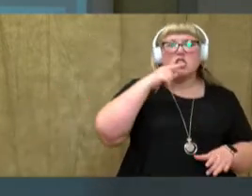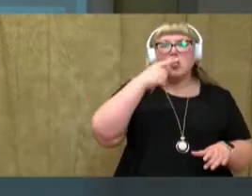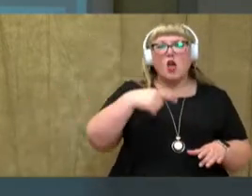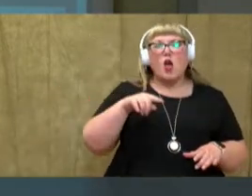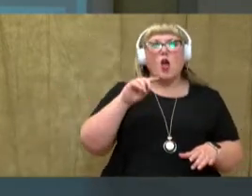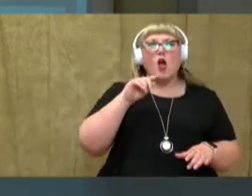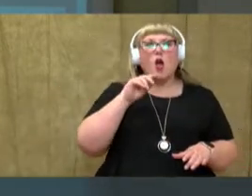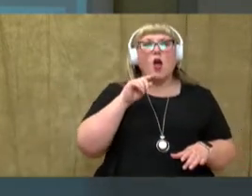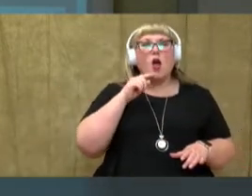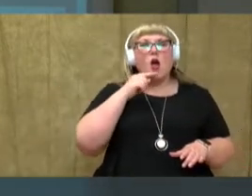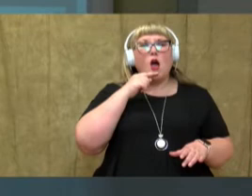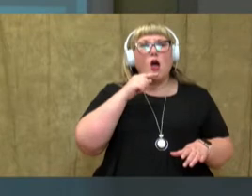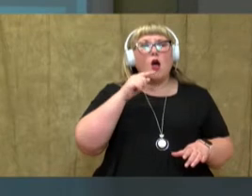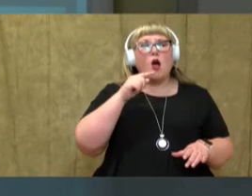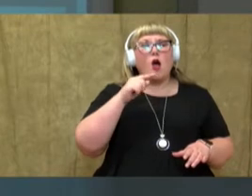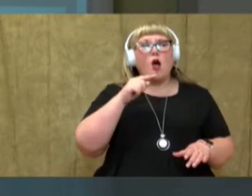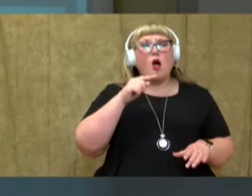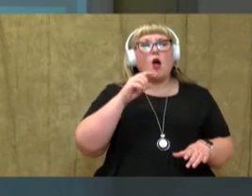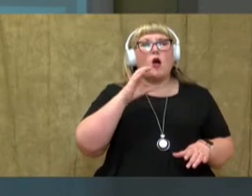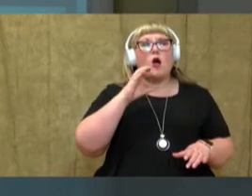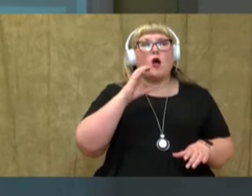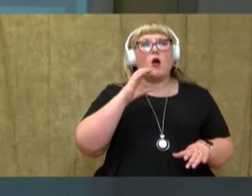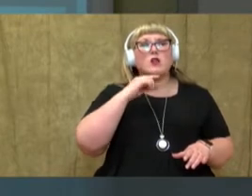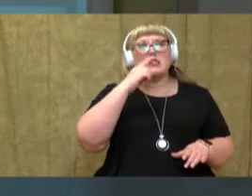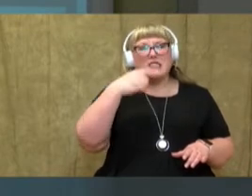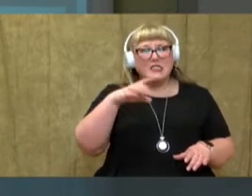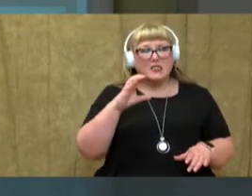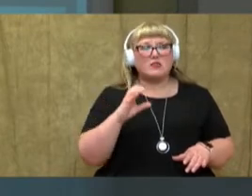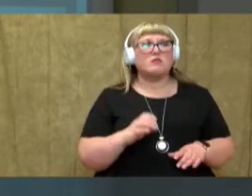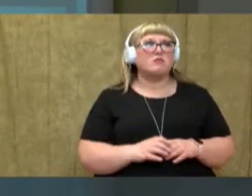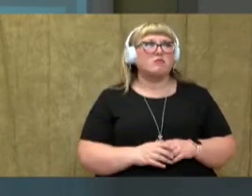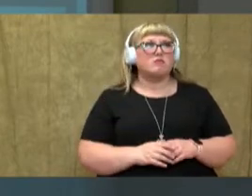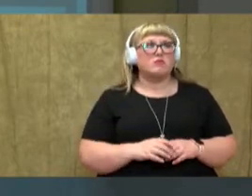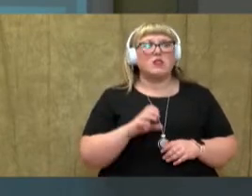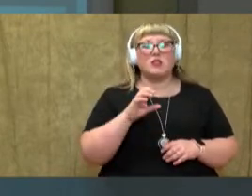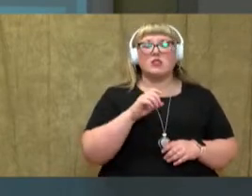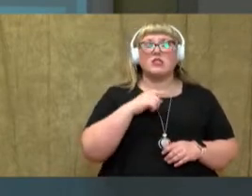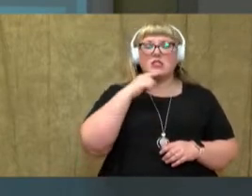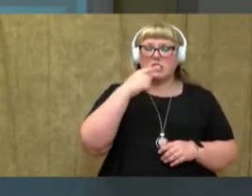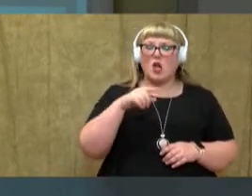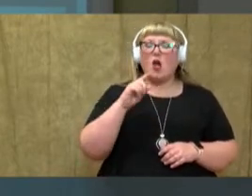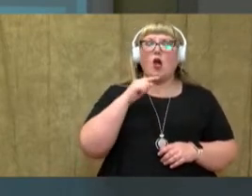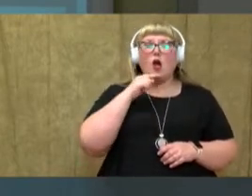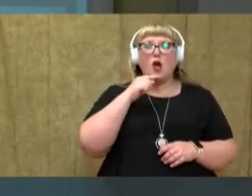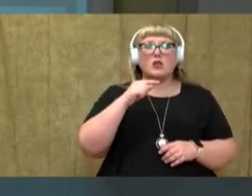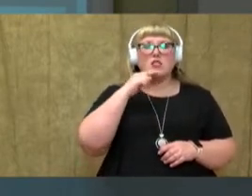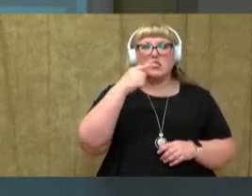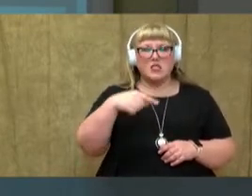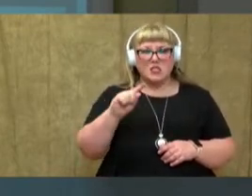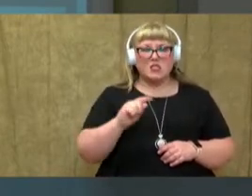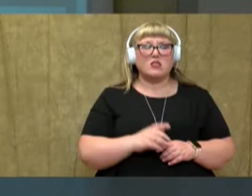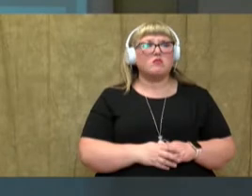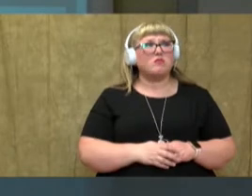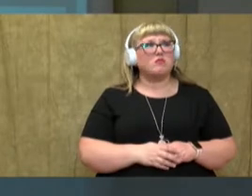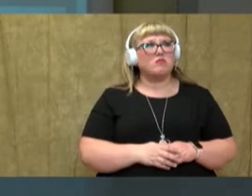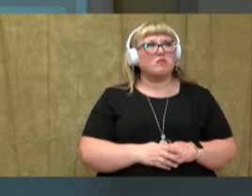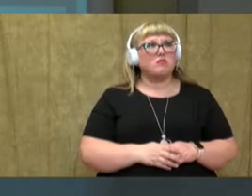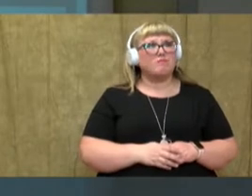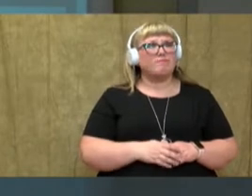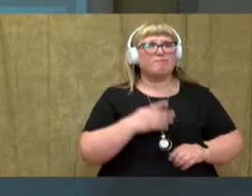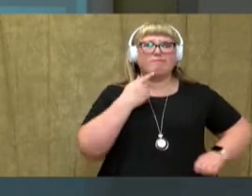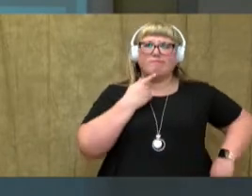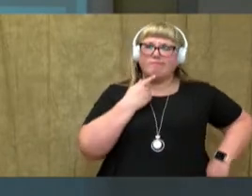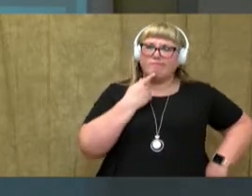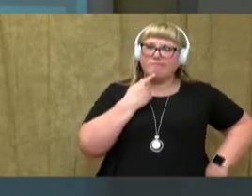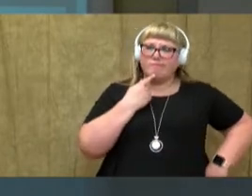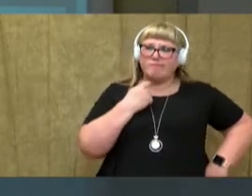Sauce. Let's say the sounds we hear in sauce. S-aul.-aul. Hmm.